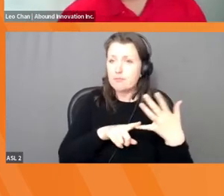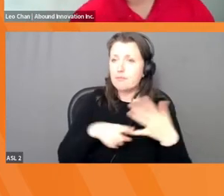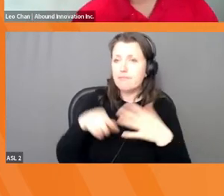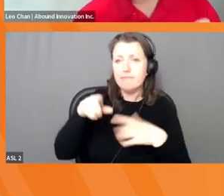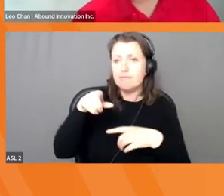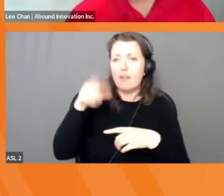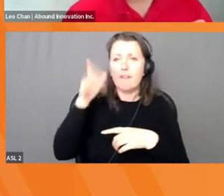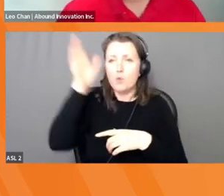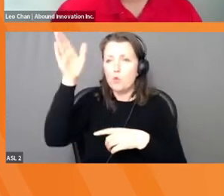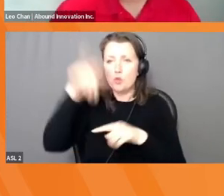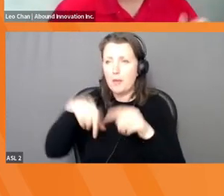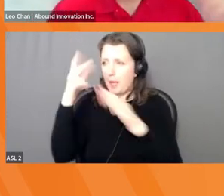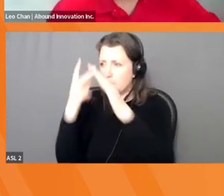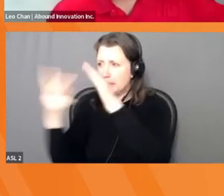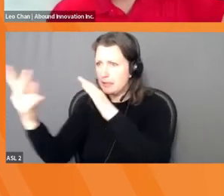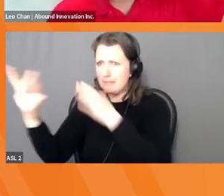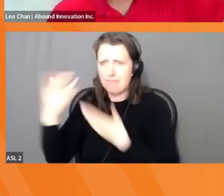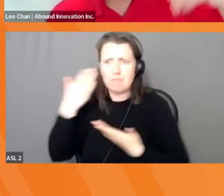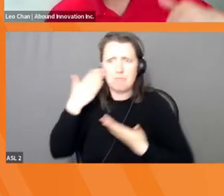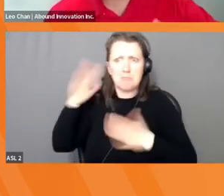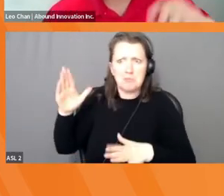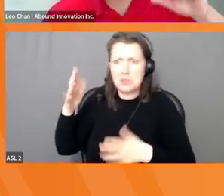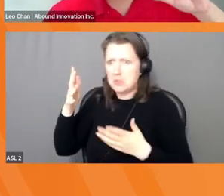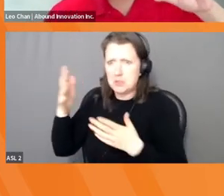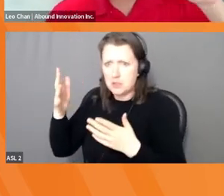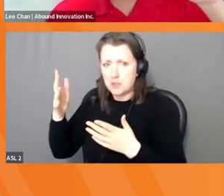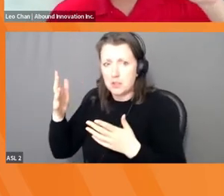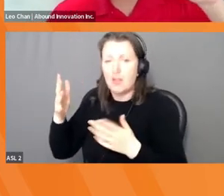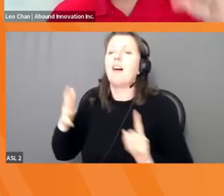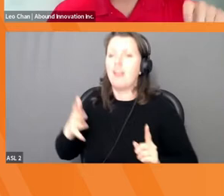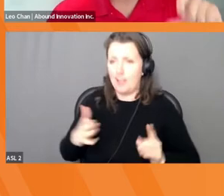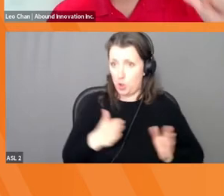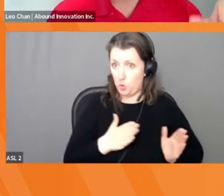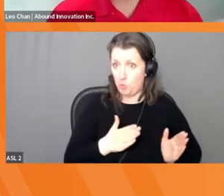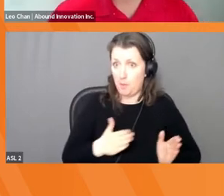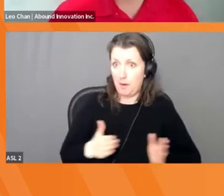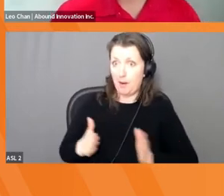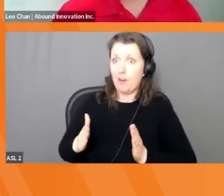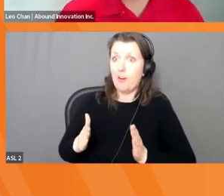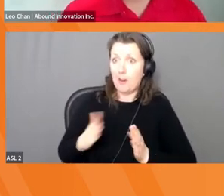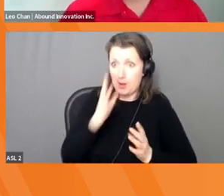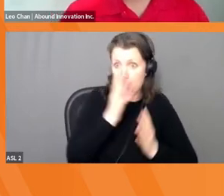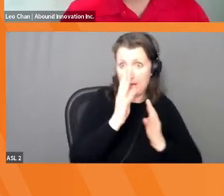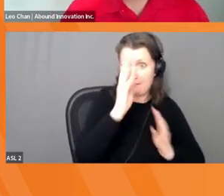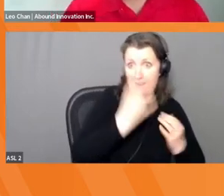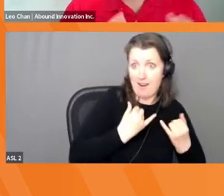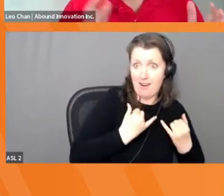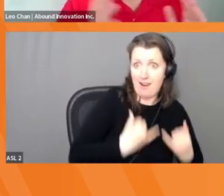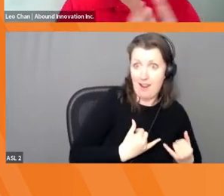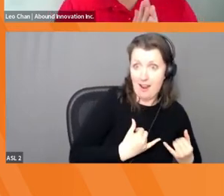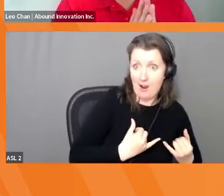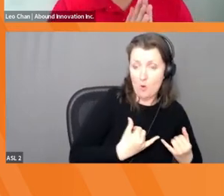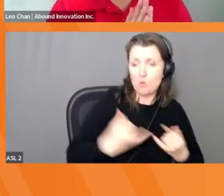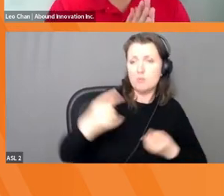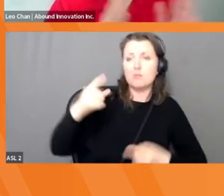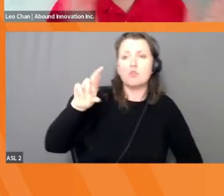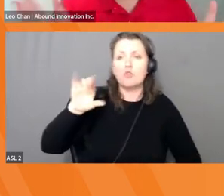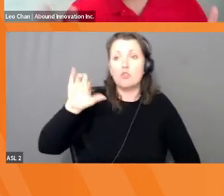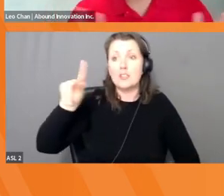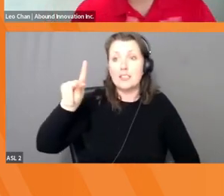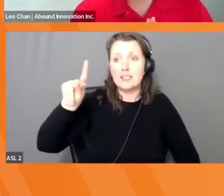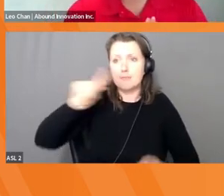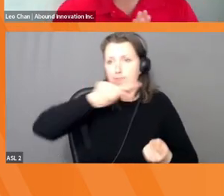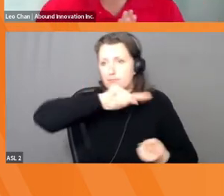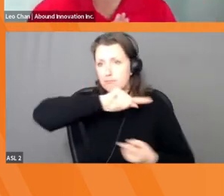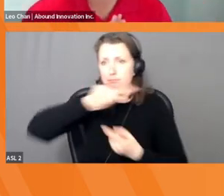graphs, it actually helps us lower risk when we have a problem that's unknown in front of us. And so I call this a risk